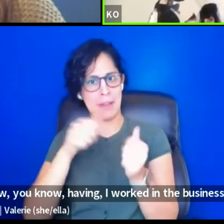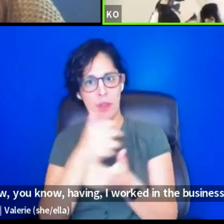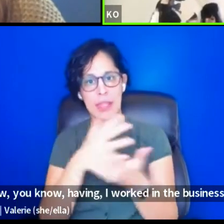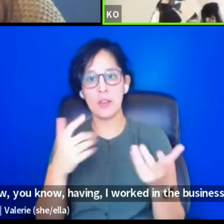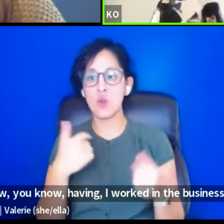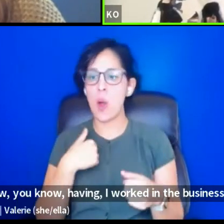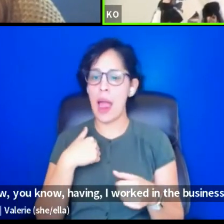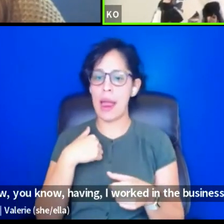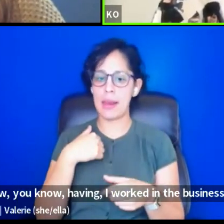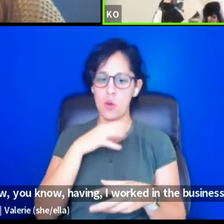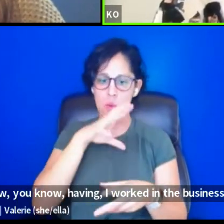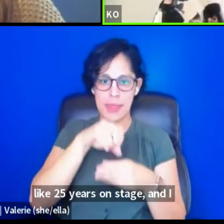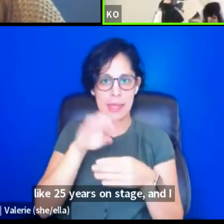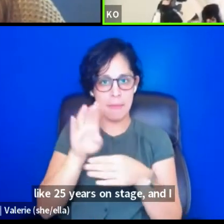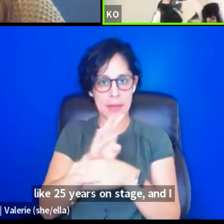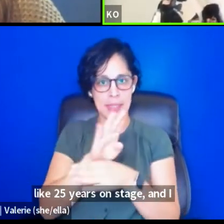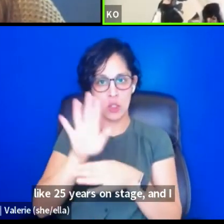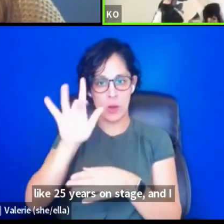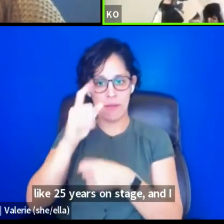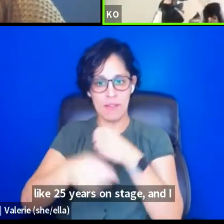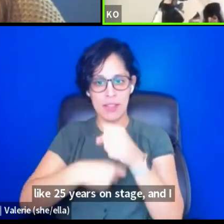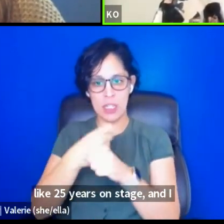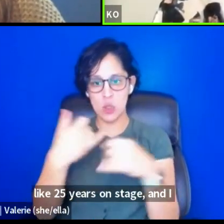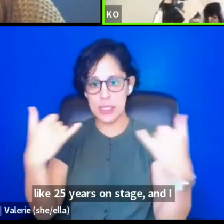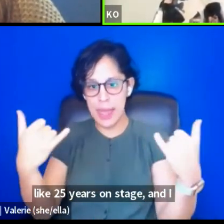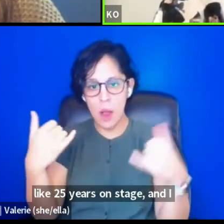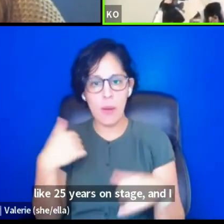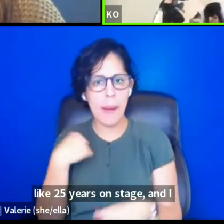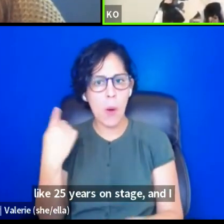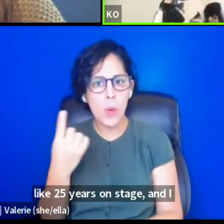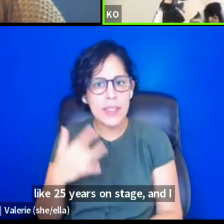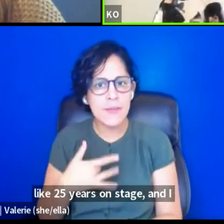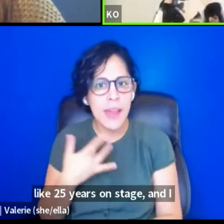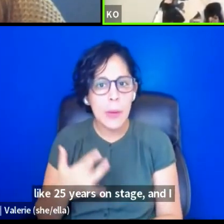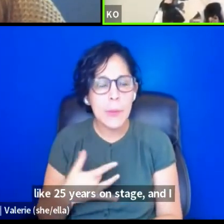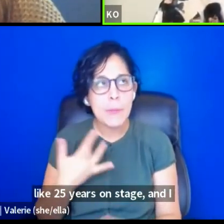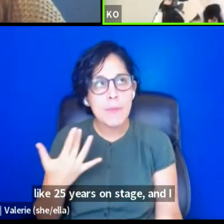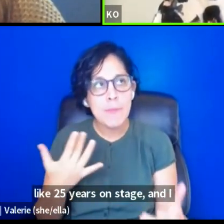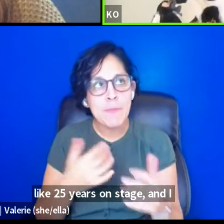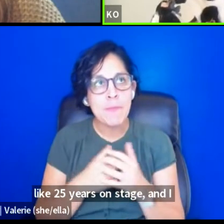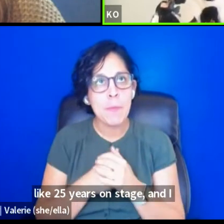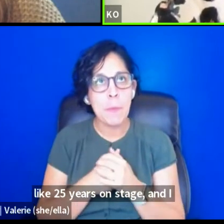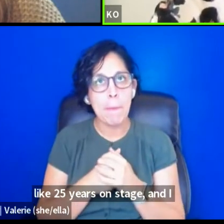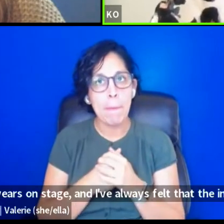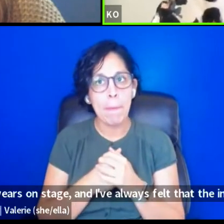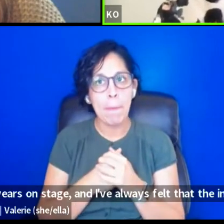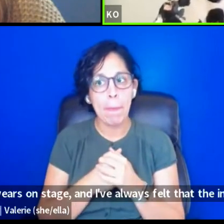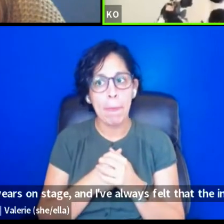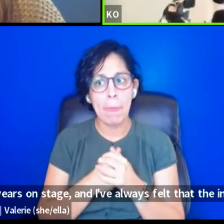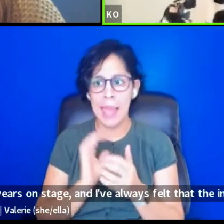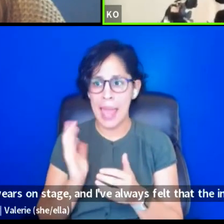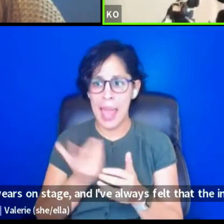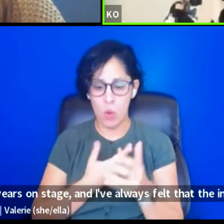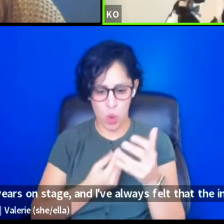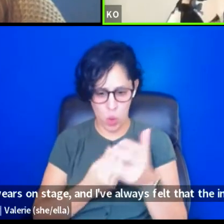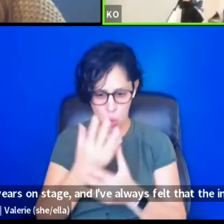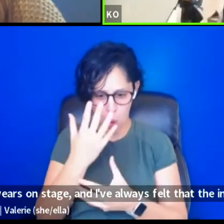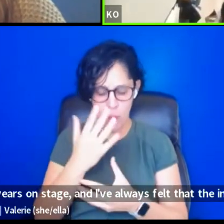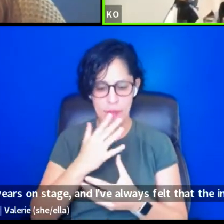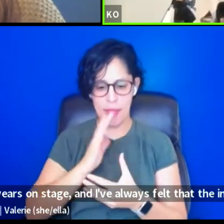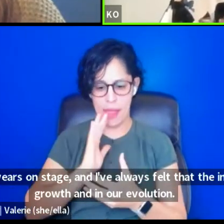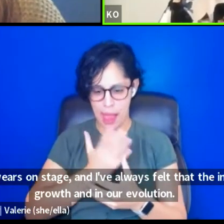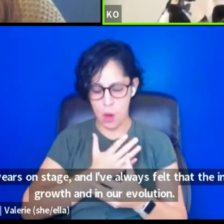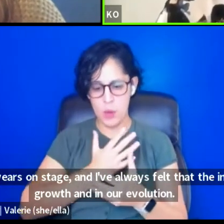and I've always felt that the, uh, in our growth and in our evolution, uh,